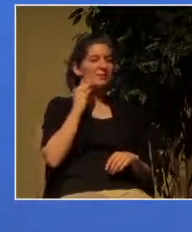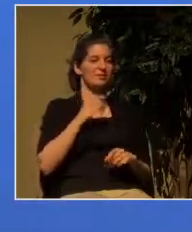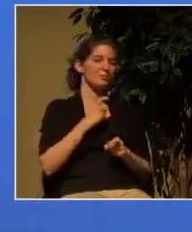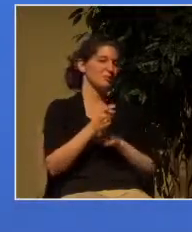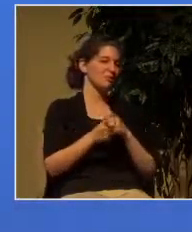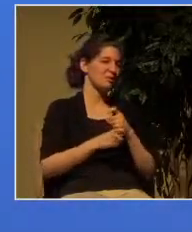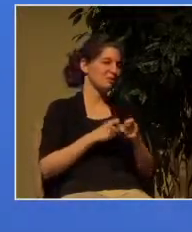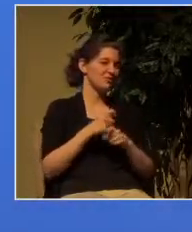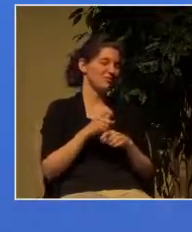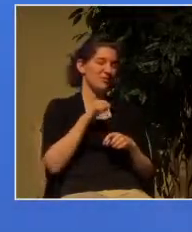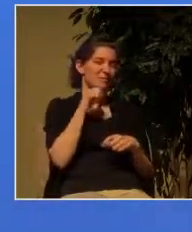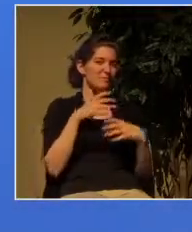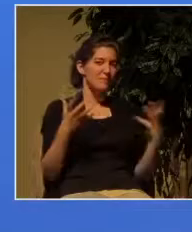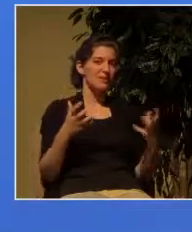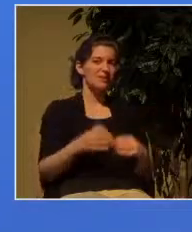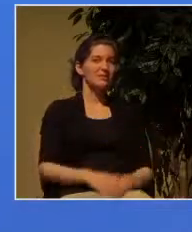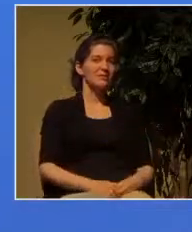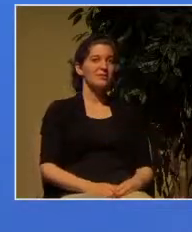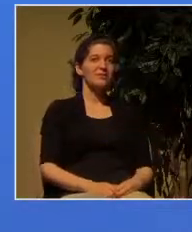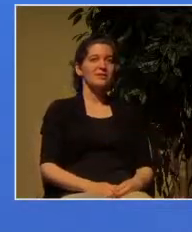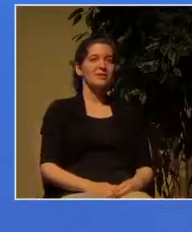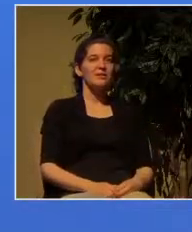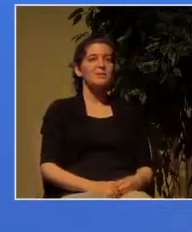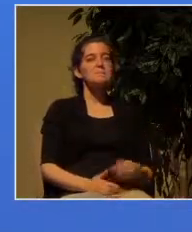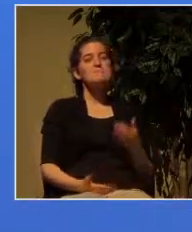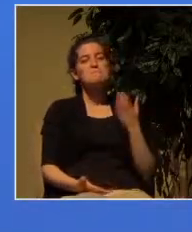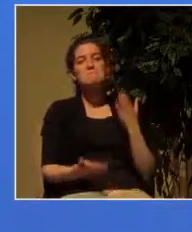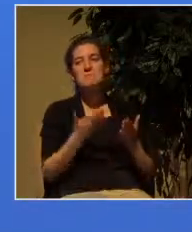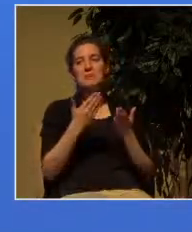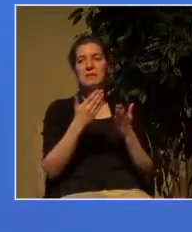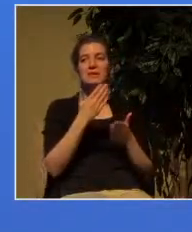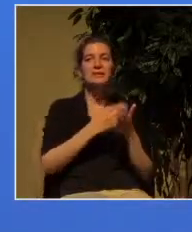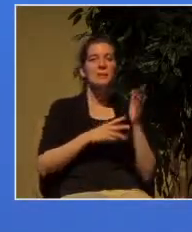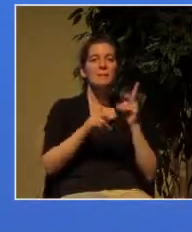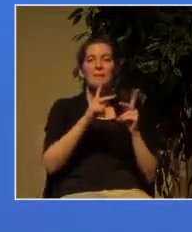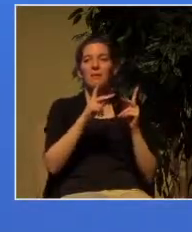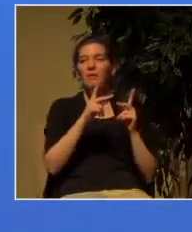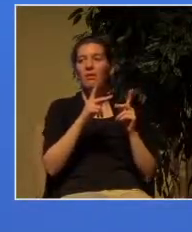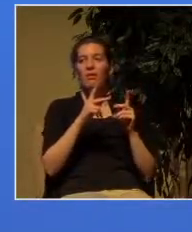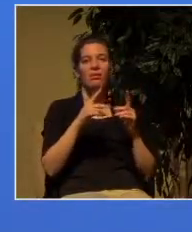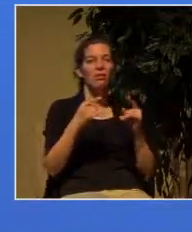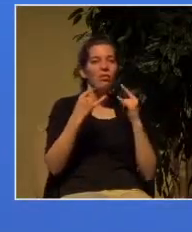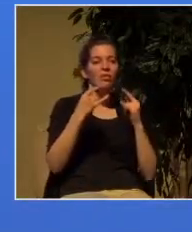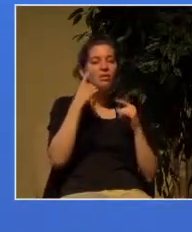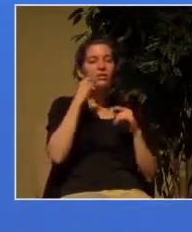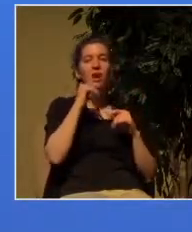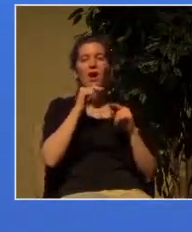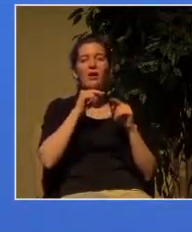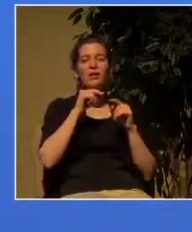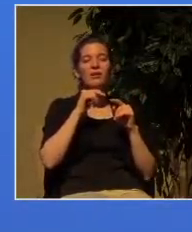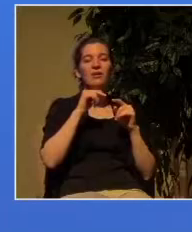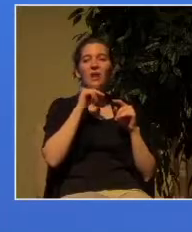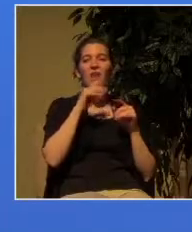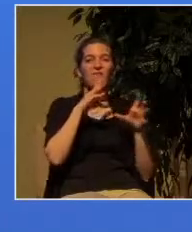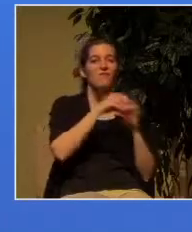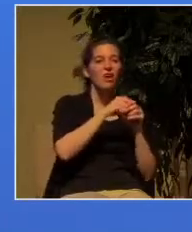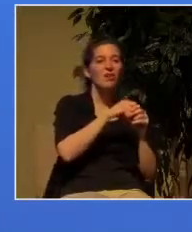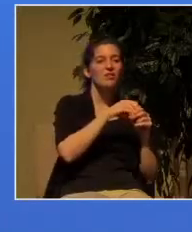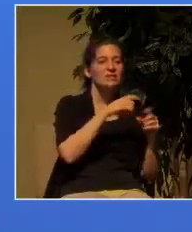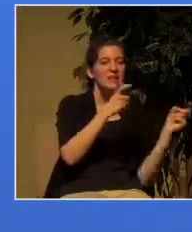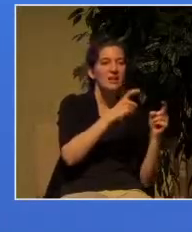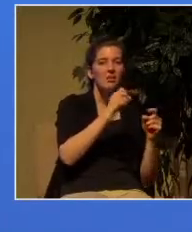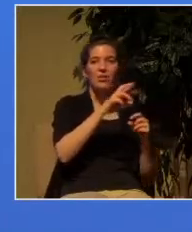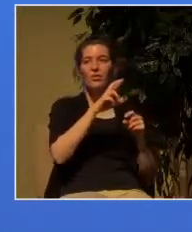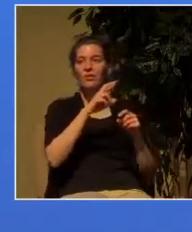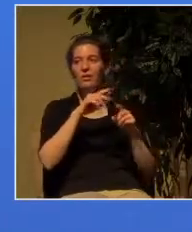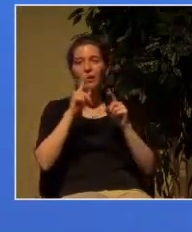or somebody makes fun of us because we don't participate with them in their particular behaviors but mostly we're pretty free to do what we want to